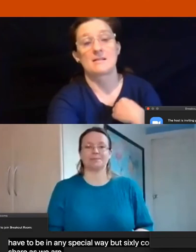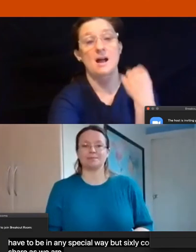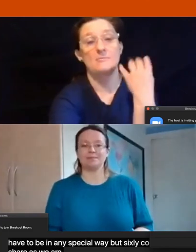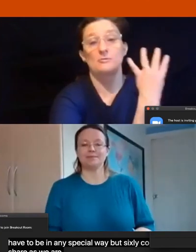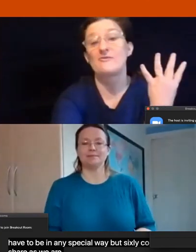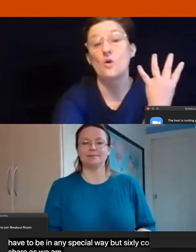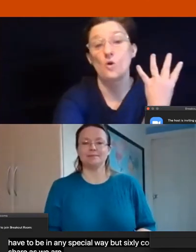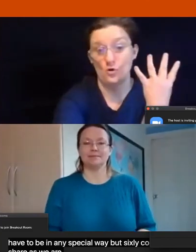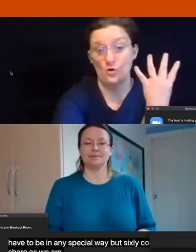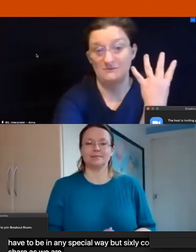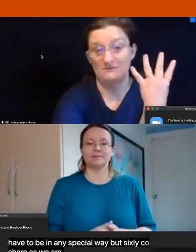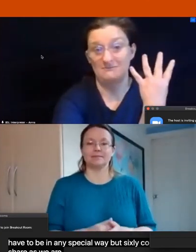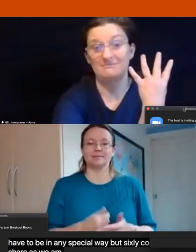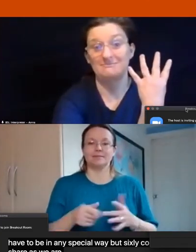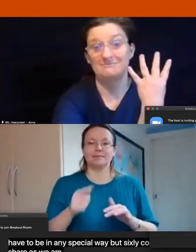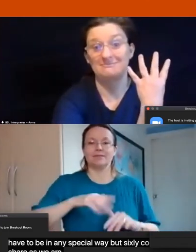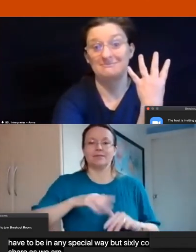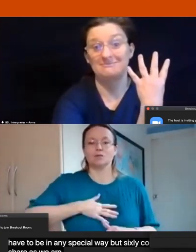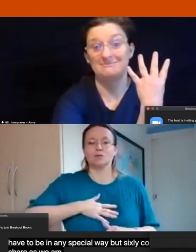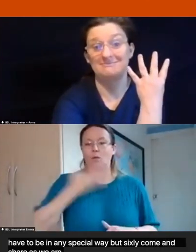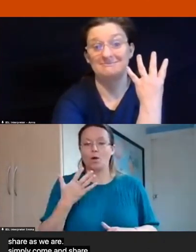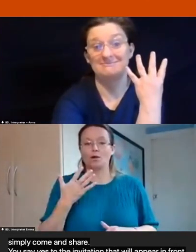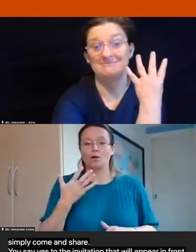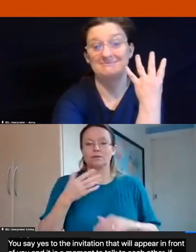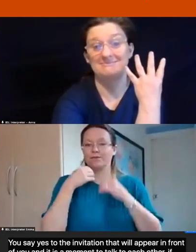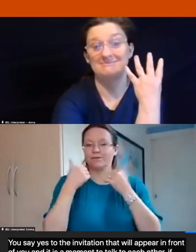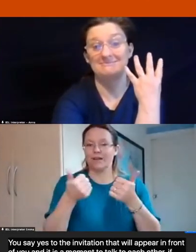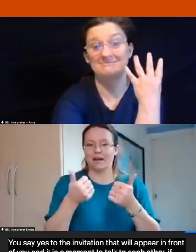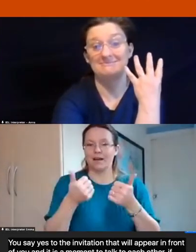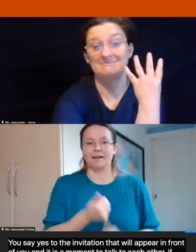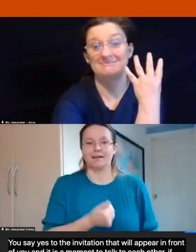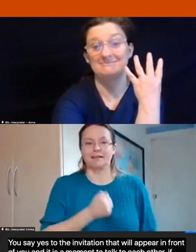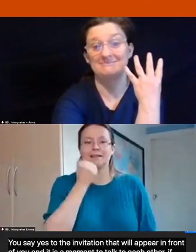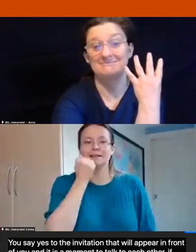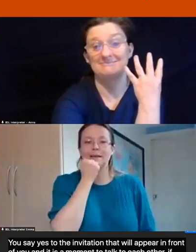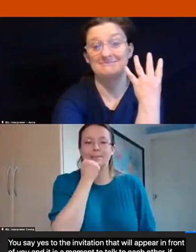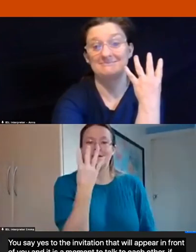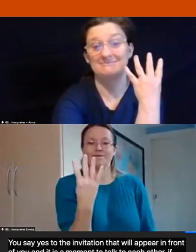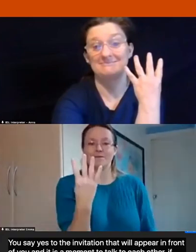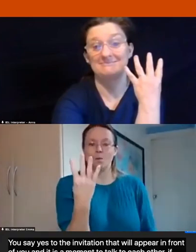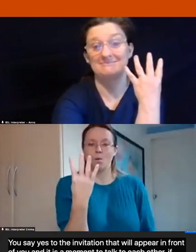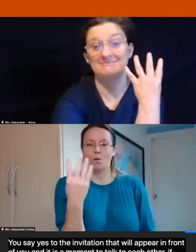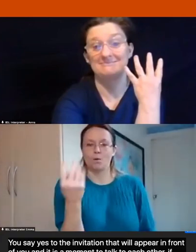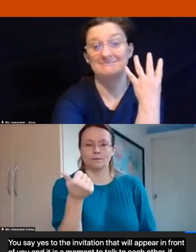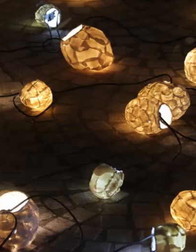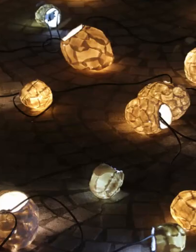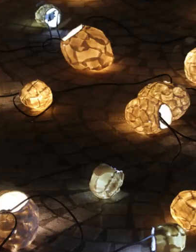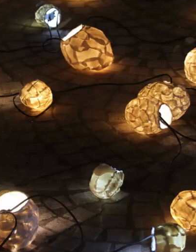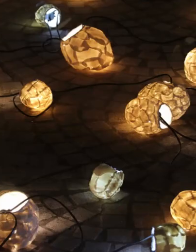if you prefer not to join just stay where you are and the rest the other people will join us in a moment thank you